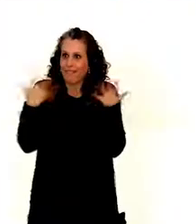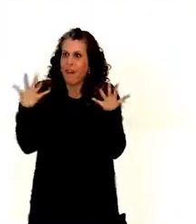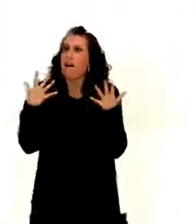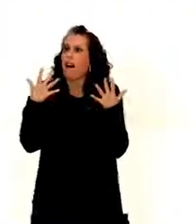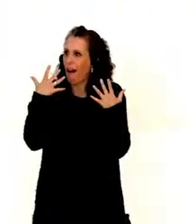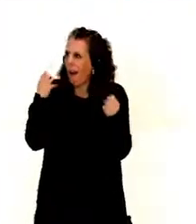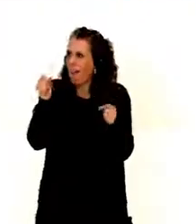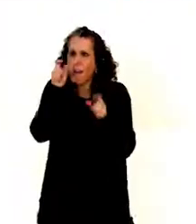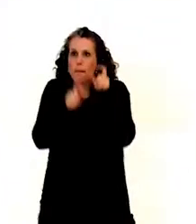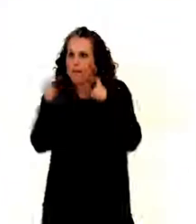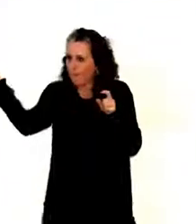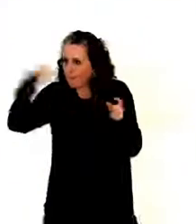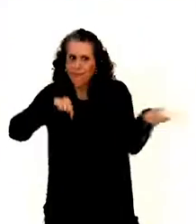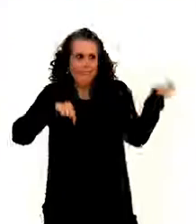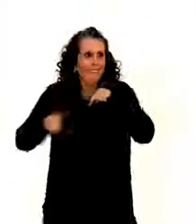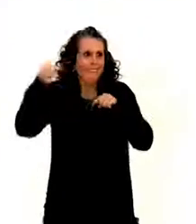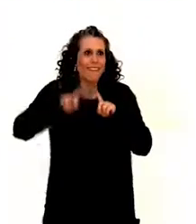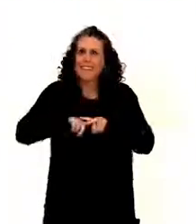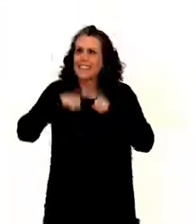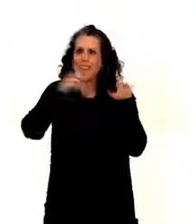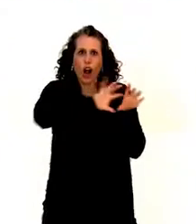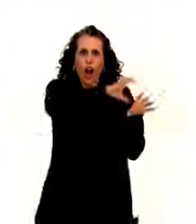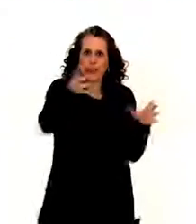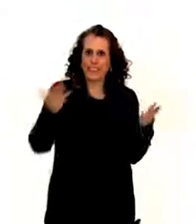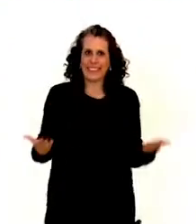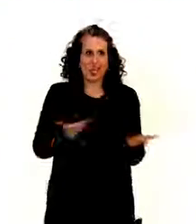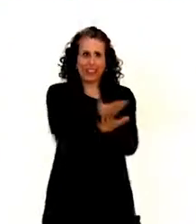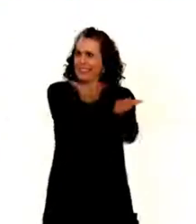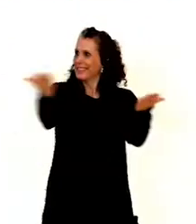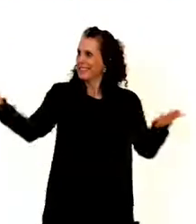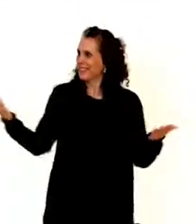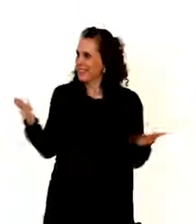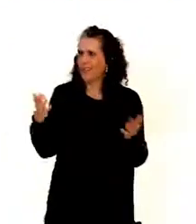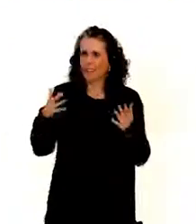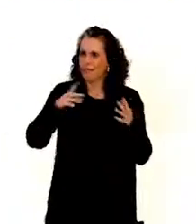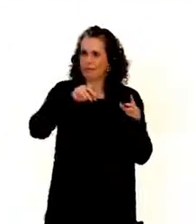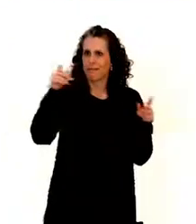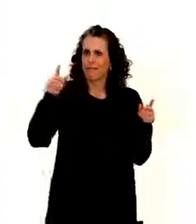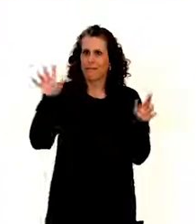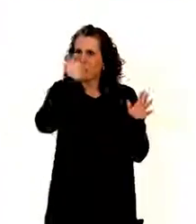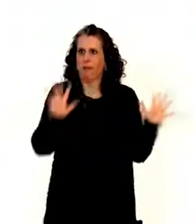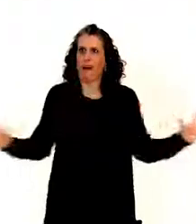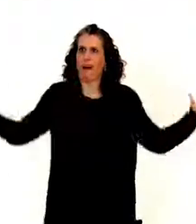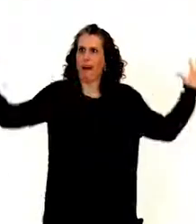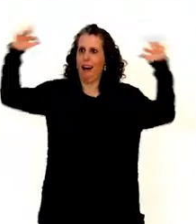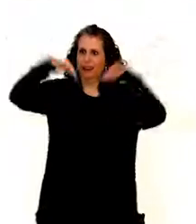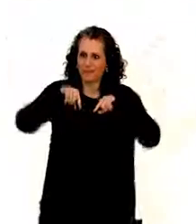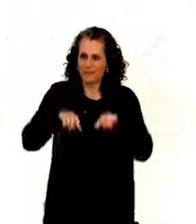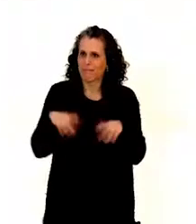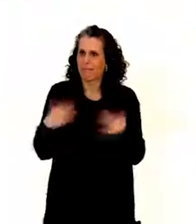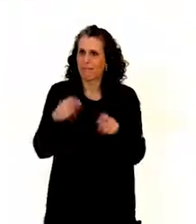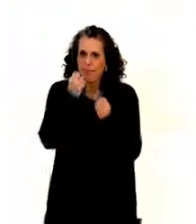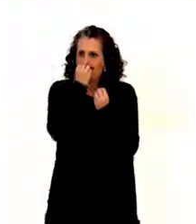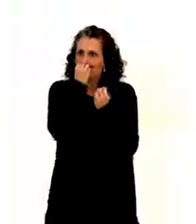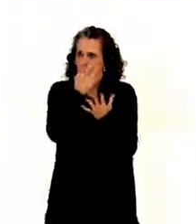professionals from different countries here today. And that is actually an excellent example of how that general